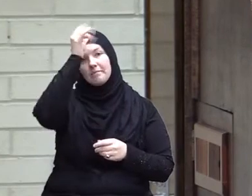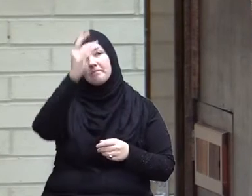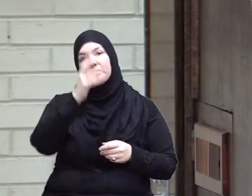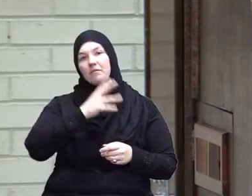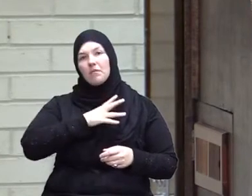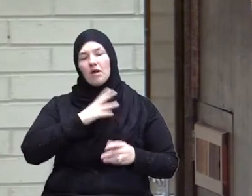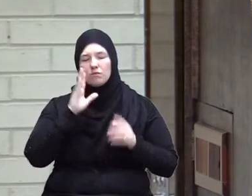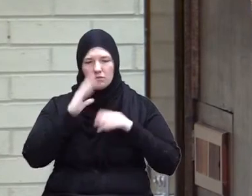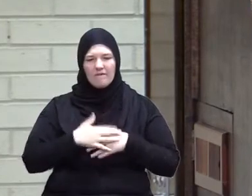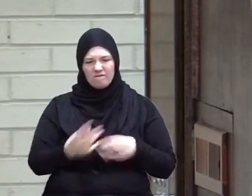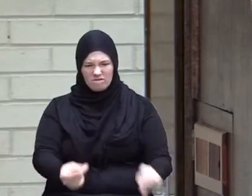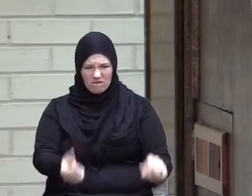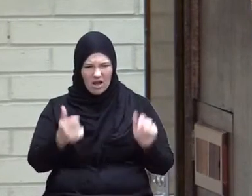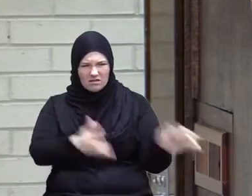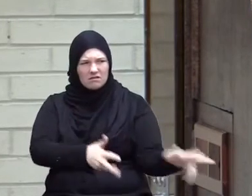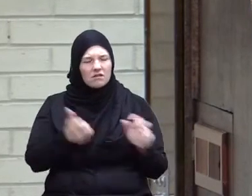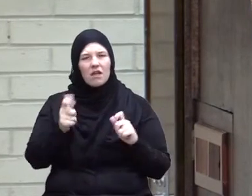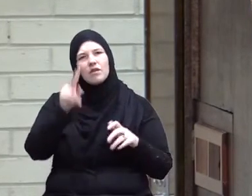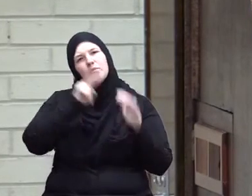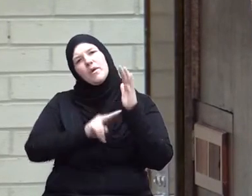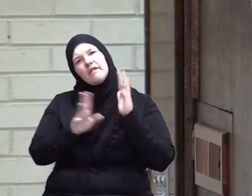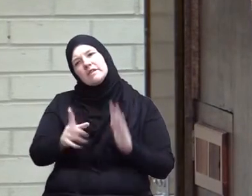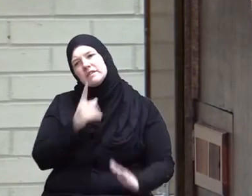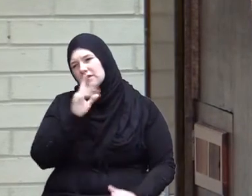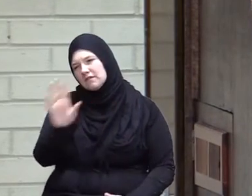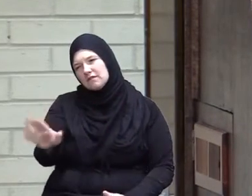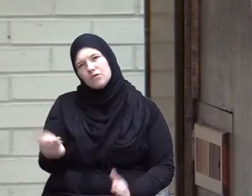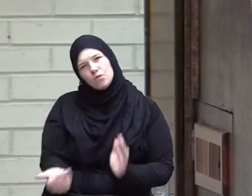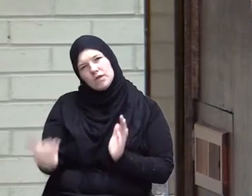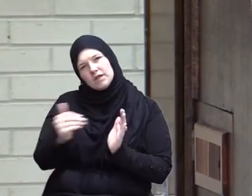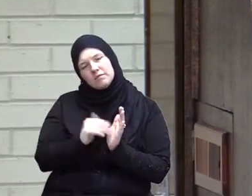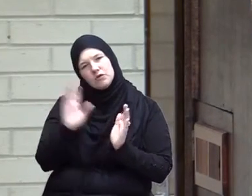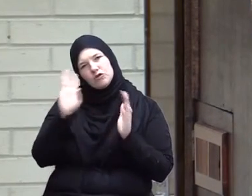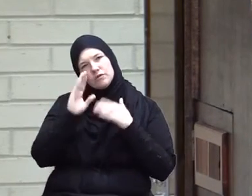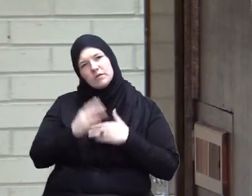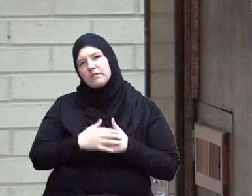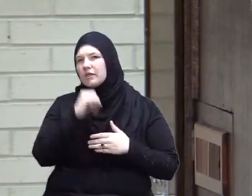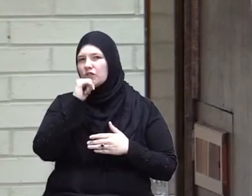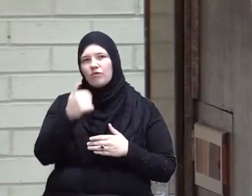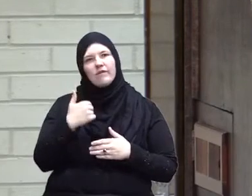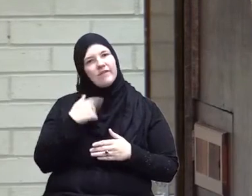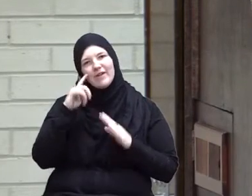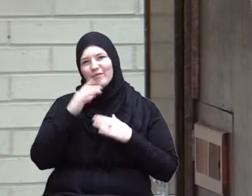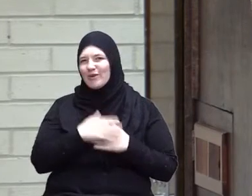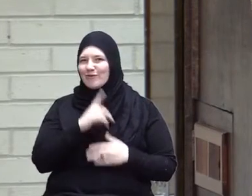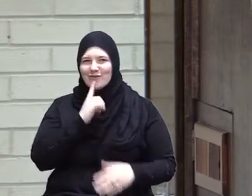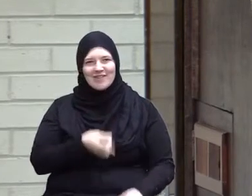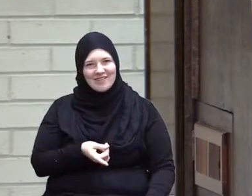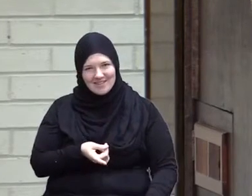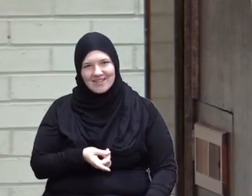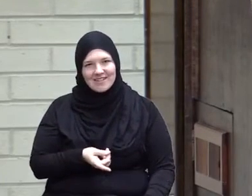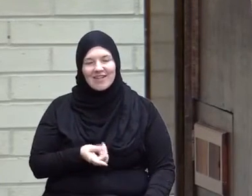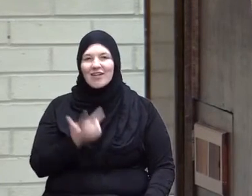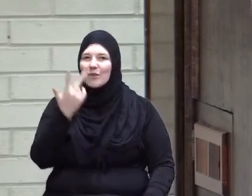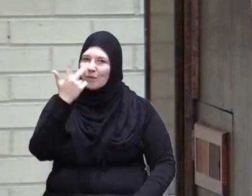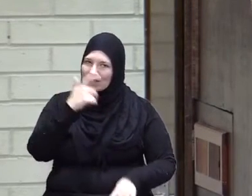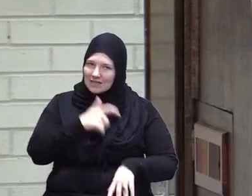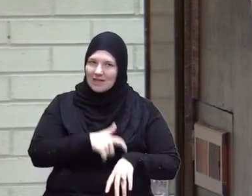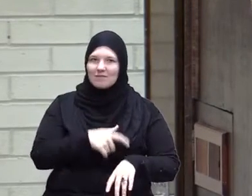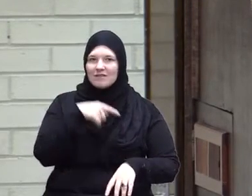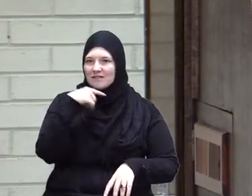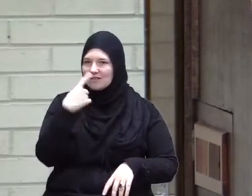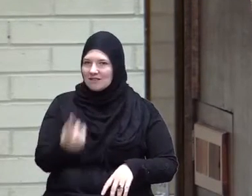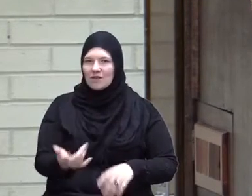praying fast and the Prophet told him repeat your prayer because you have not prayed three times until he told him